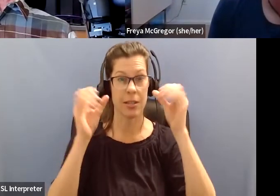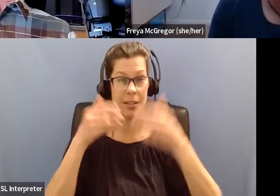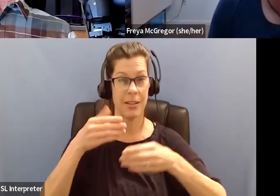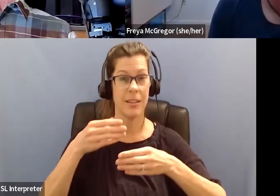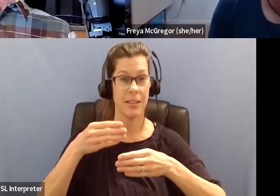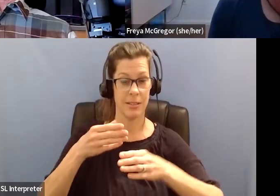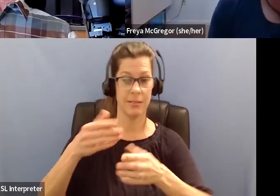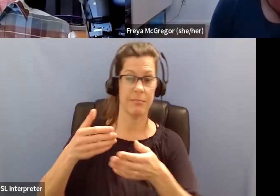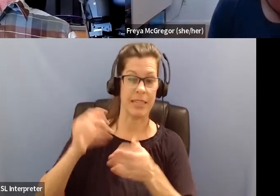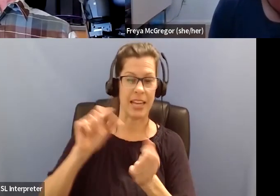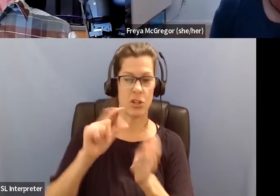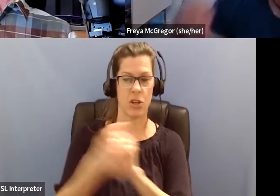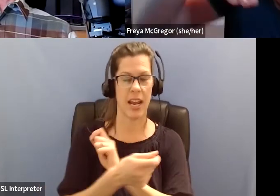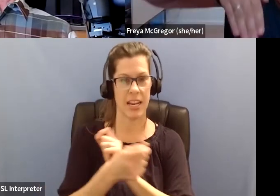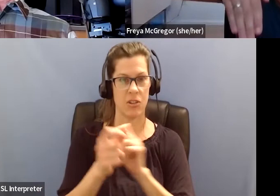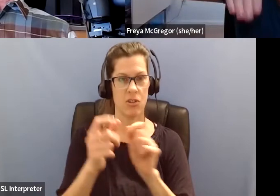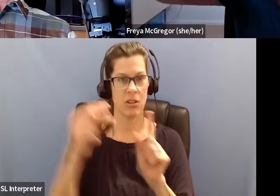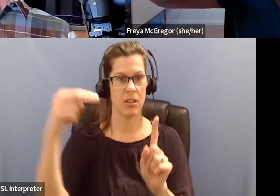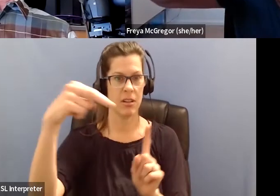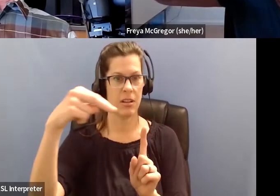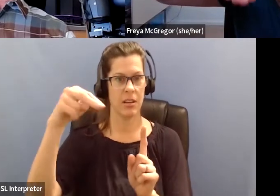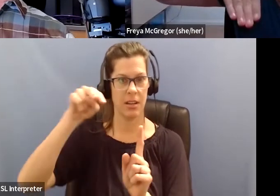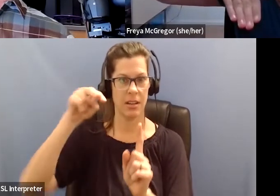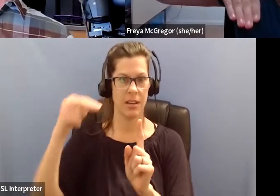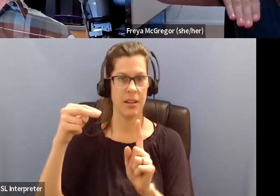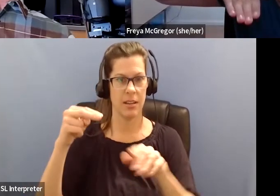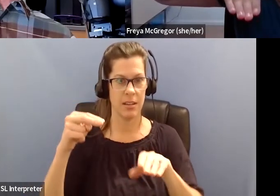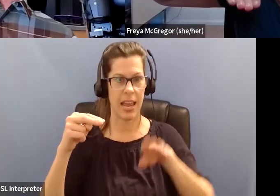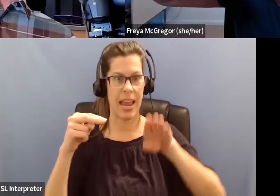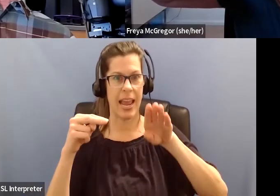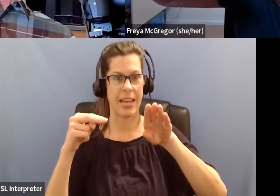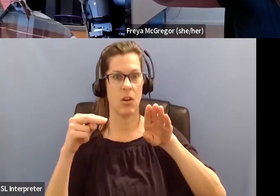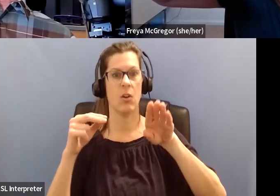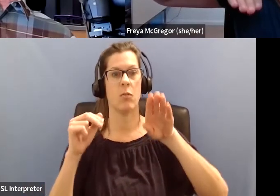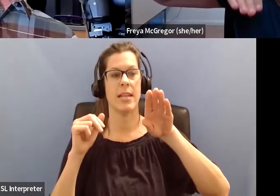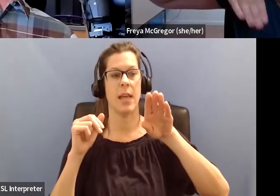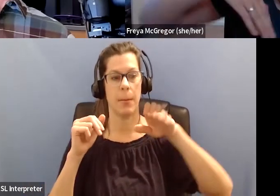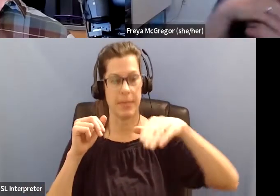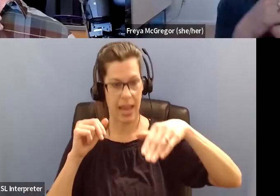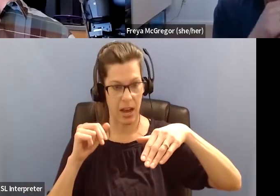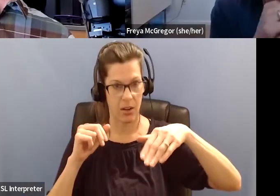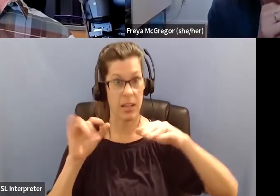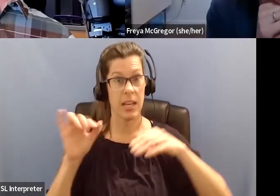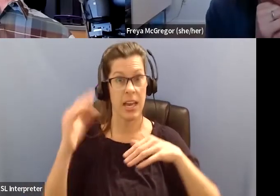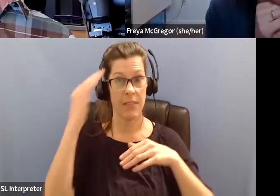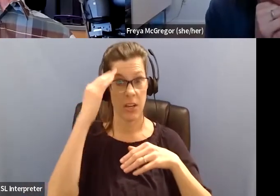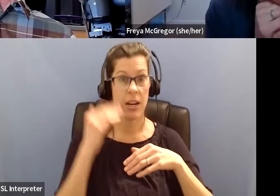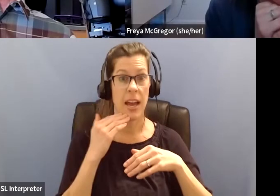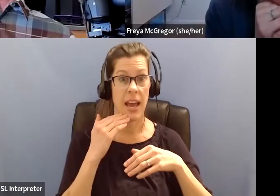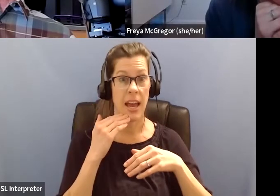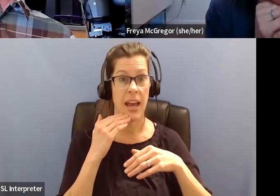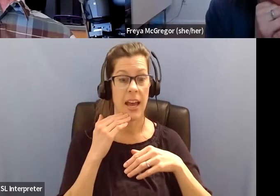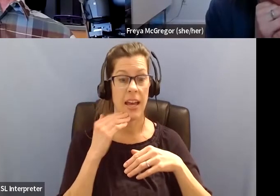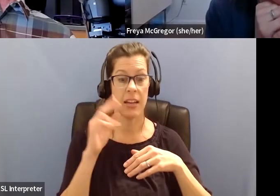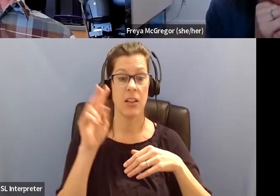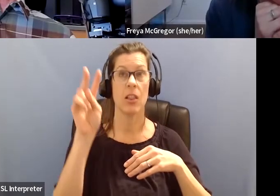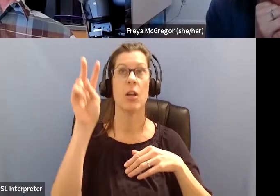change the angle. Okay. So, then you can raise it up, and if your head is tilted back to look 45